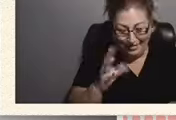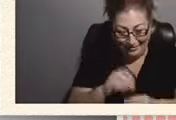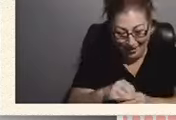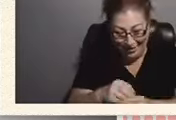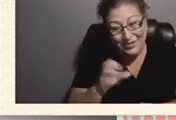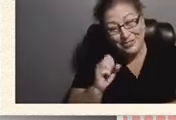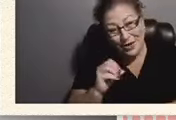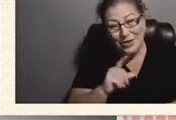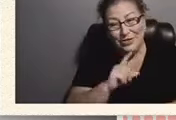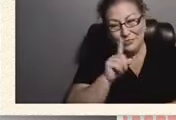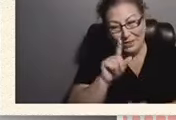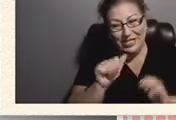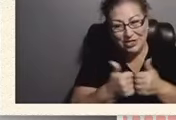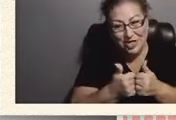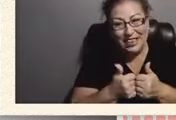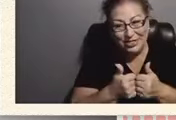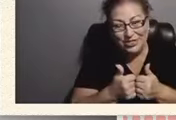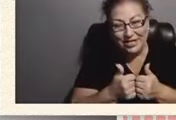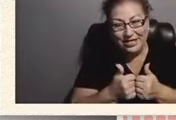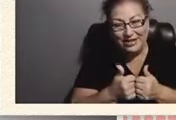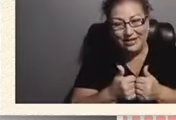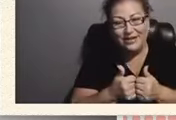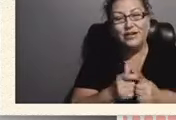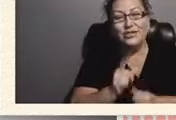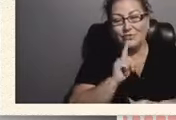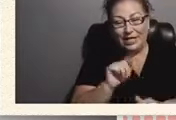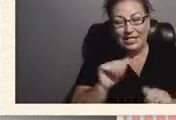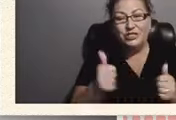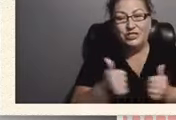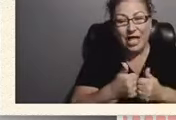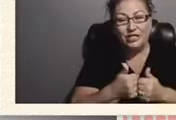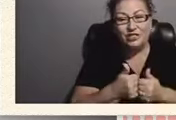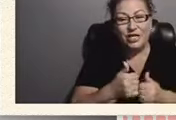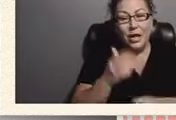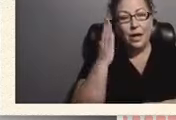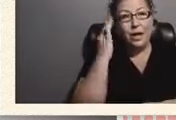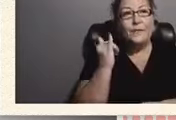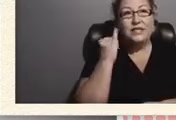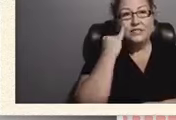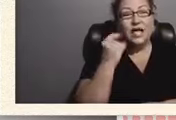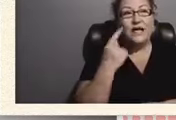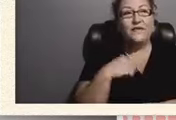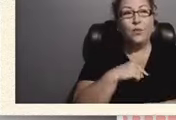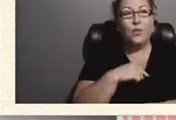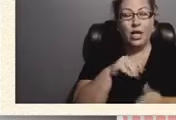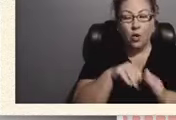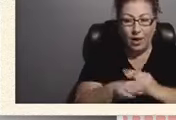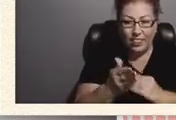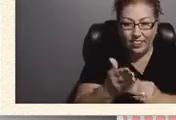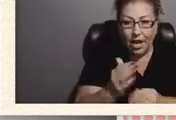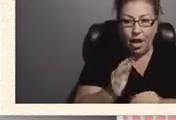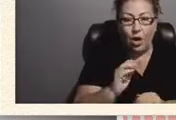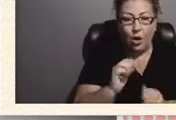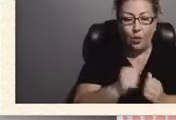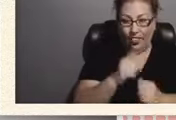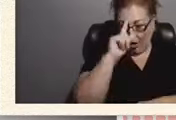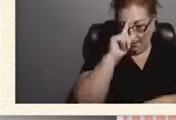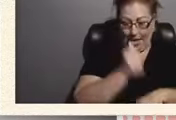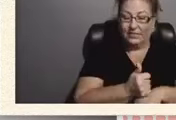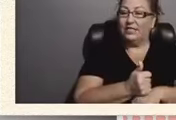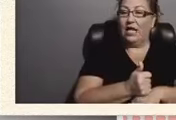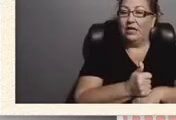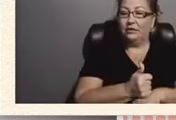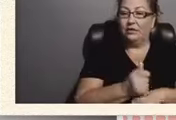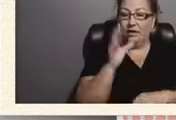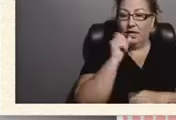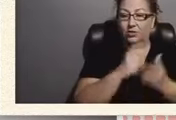challenging. It's very, very challenging. Because if we are going in there with our own mindsets, guess what?